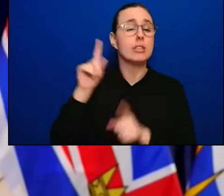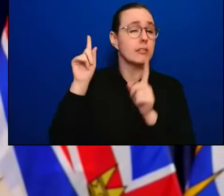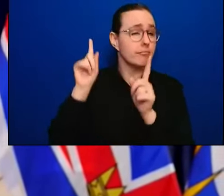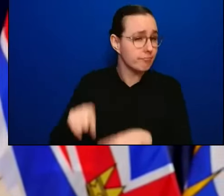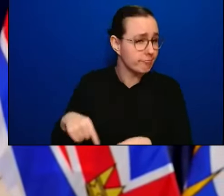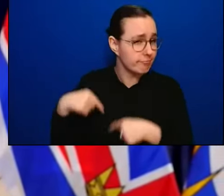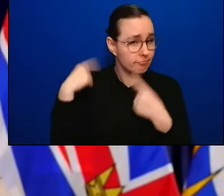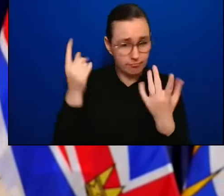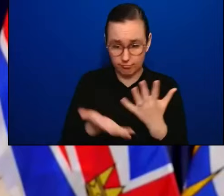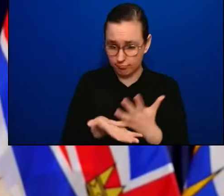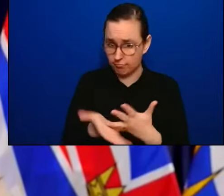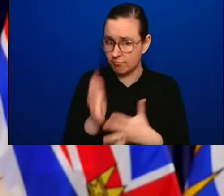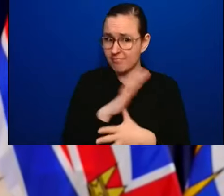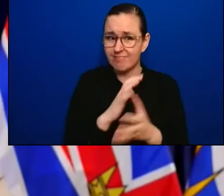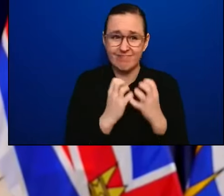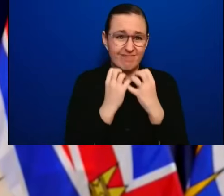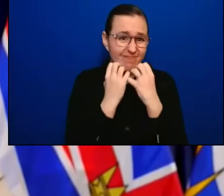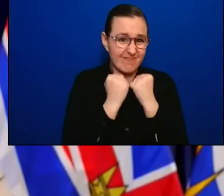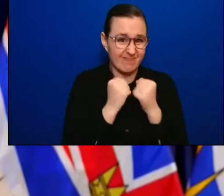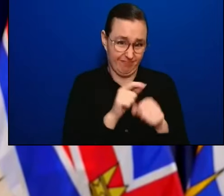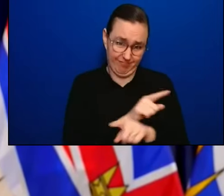done has been protected from